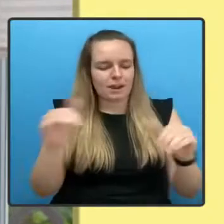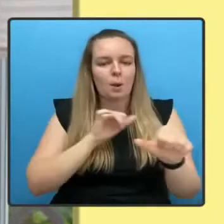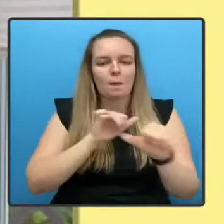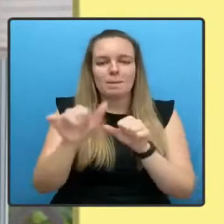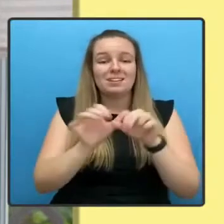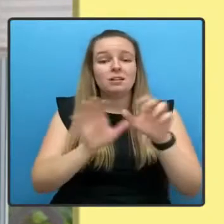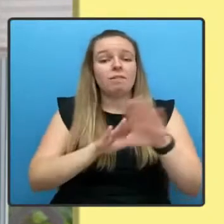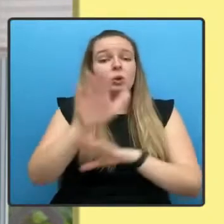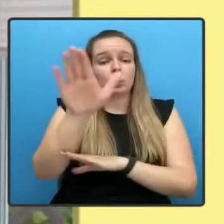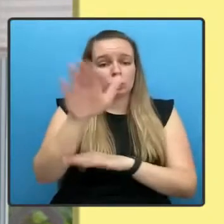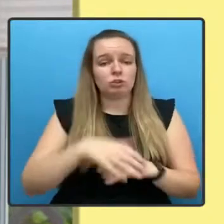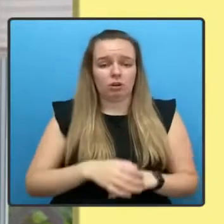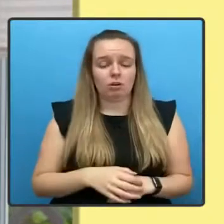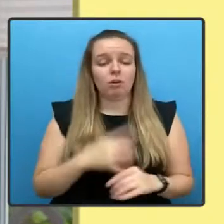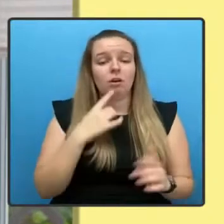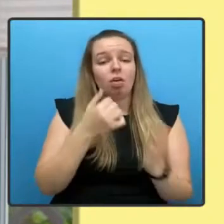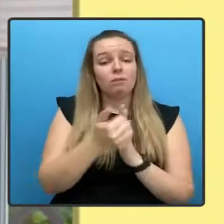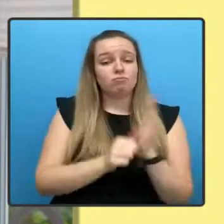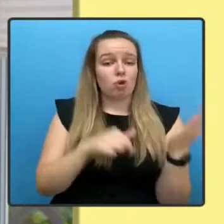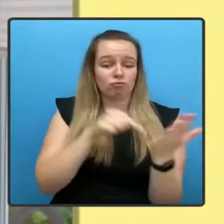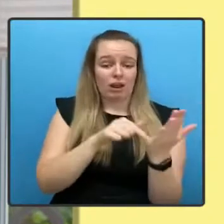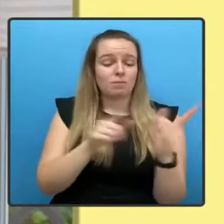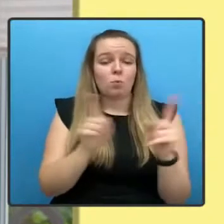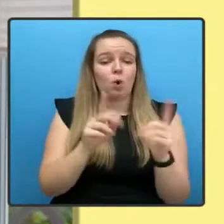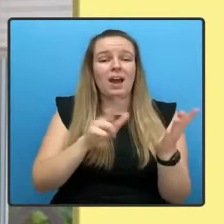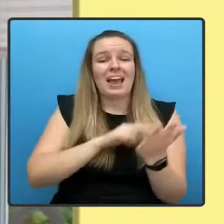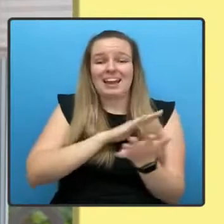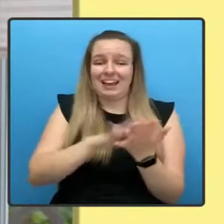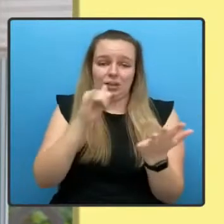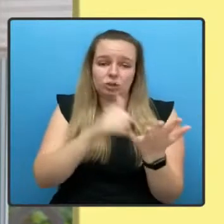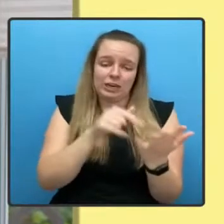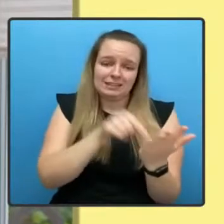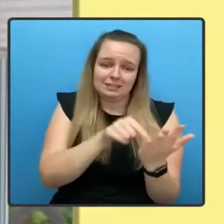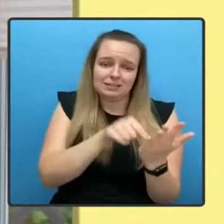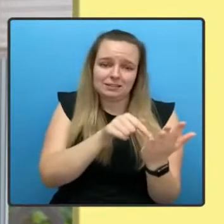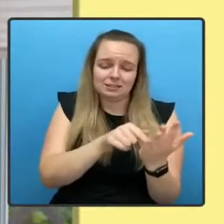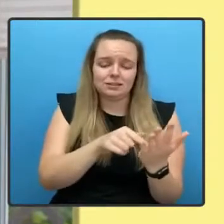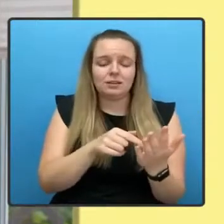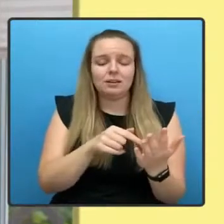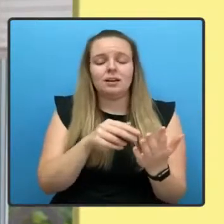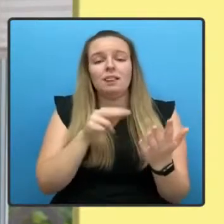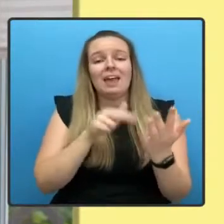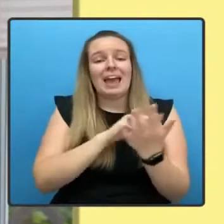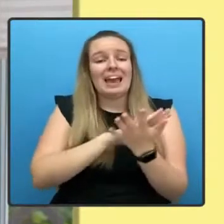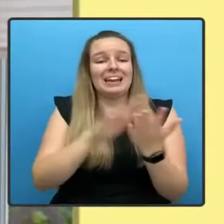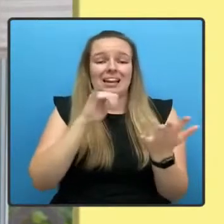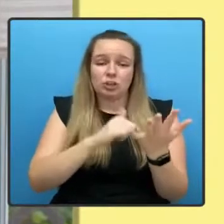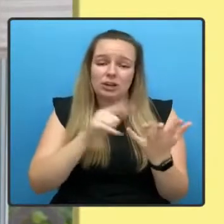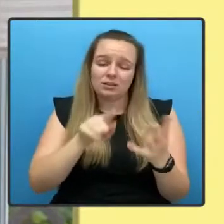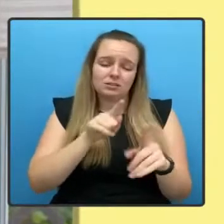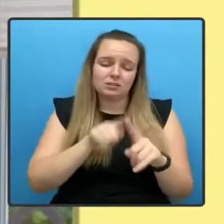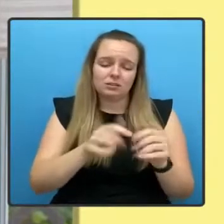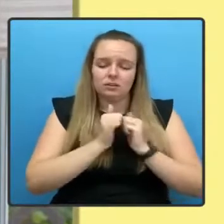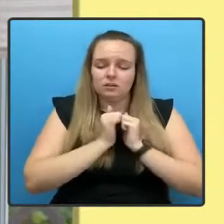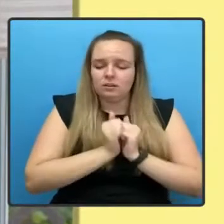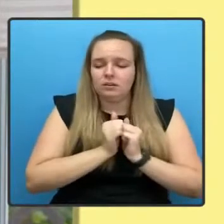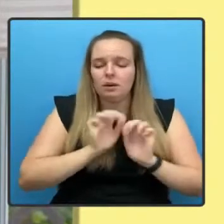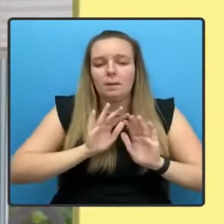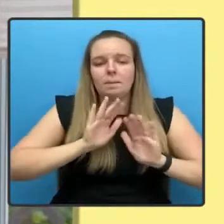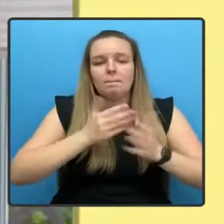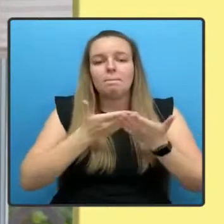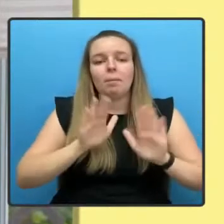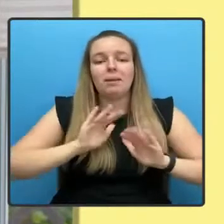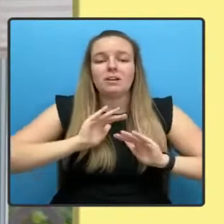is our National Health Service. The NHS is our most precious public service and once again I pay tribute